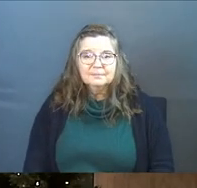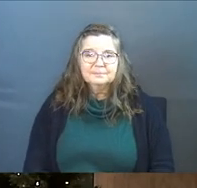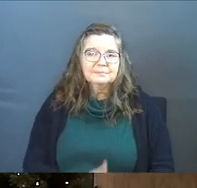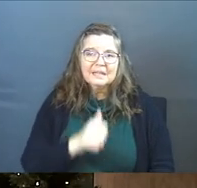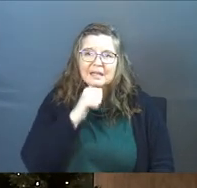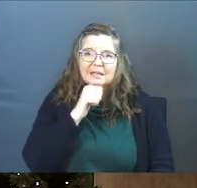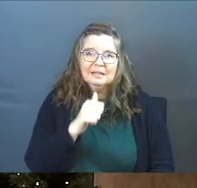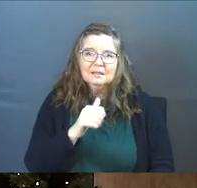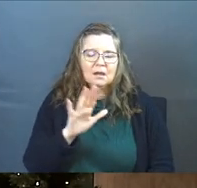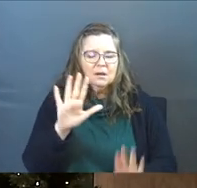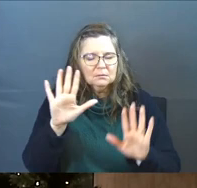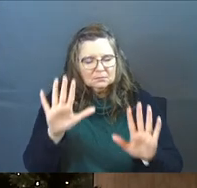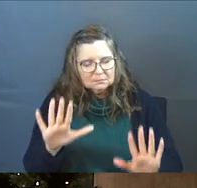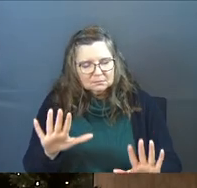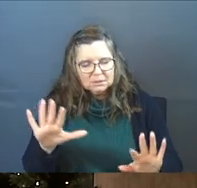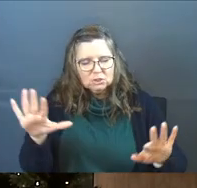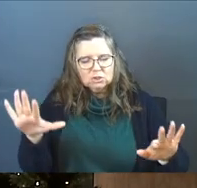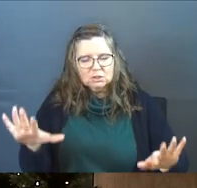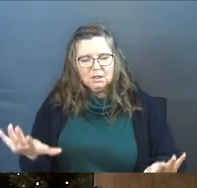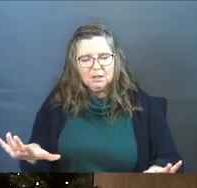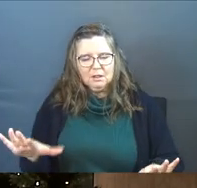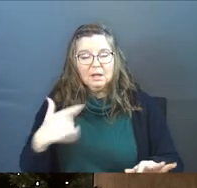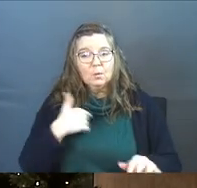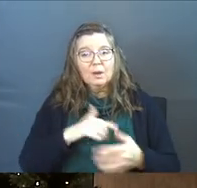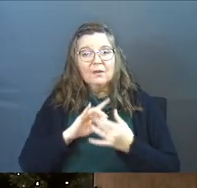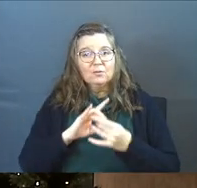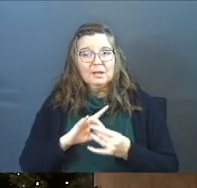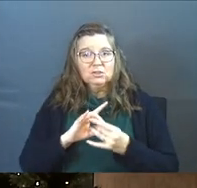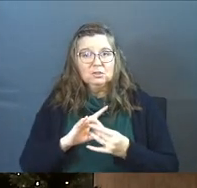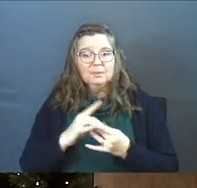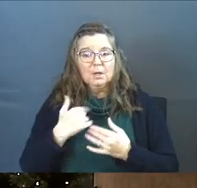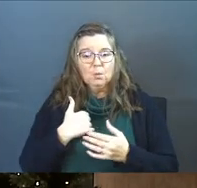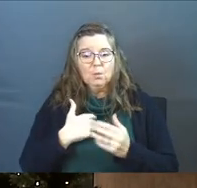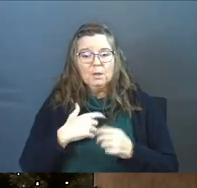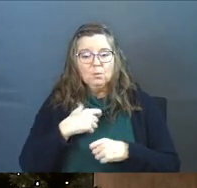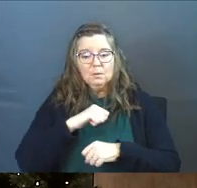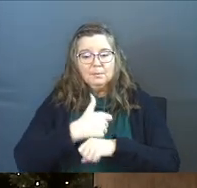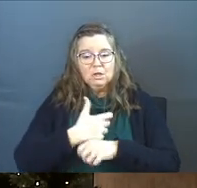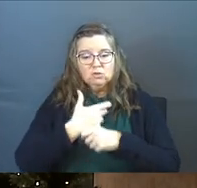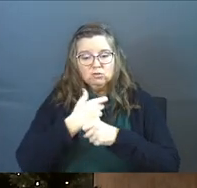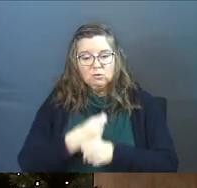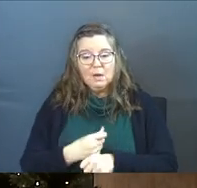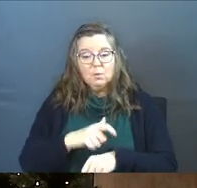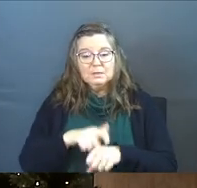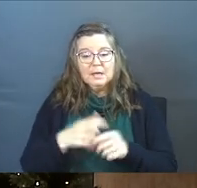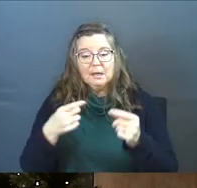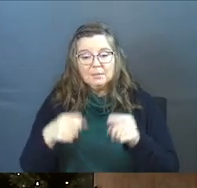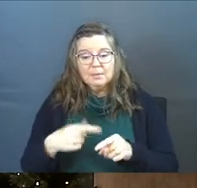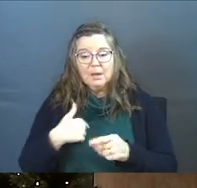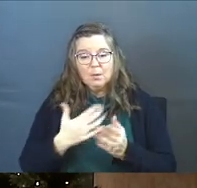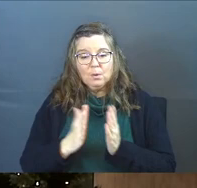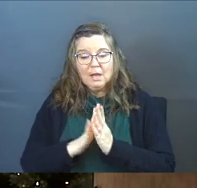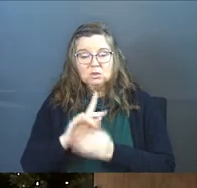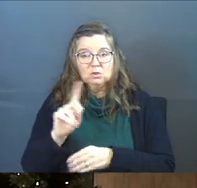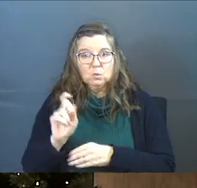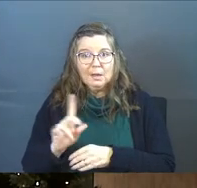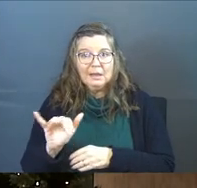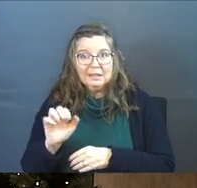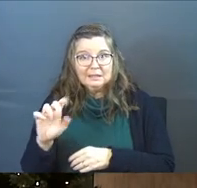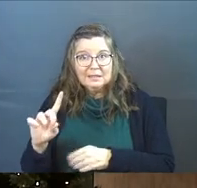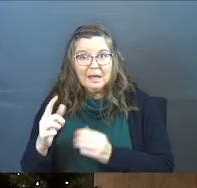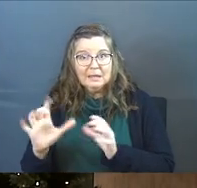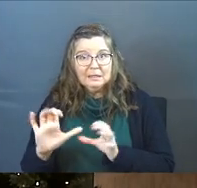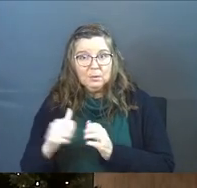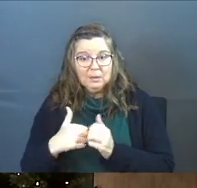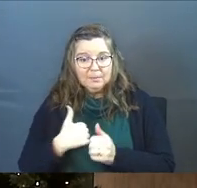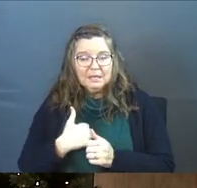It's just not. It's chill. And we're going to have relationship. And we're going to build trust. And when the time comes, I'm going to ask you a question like Todd